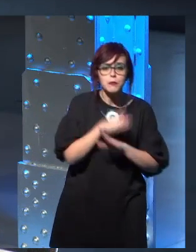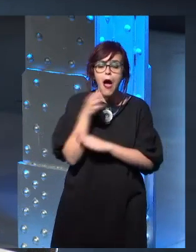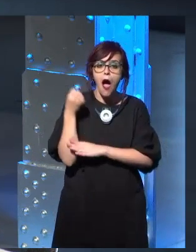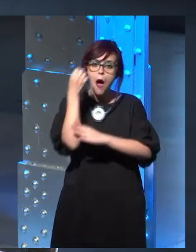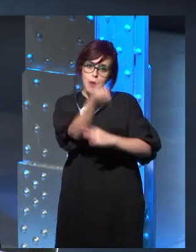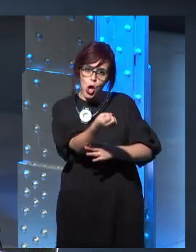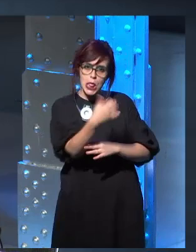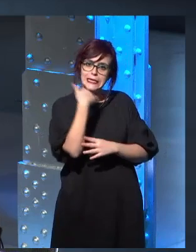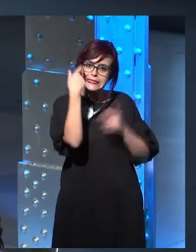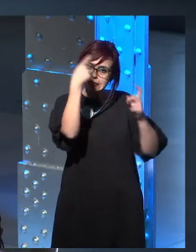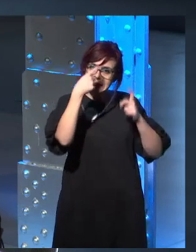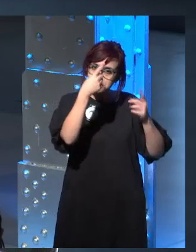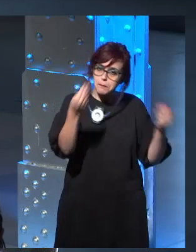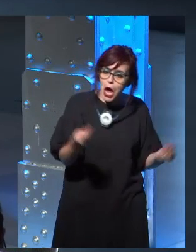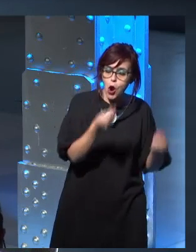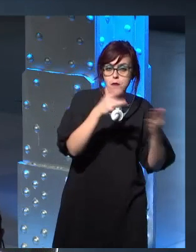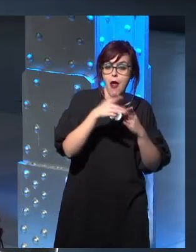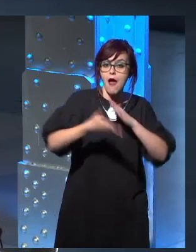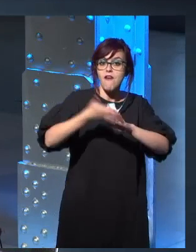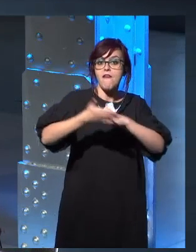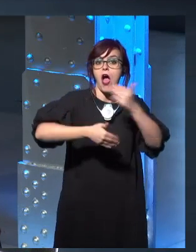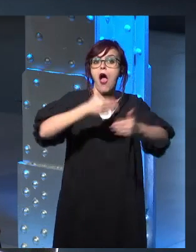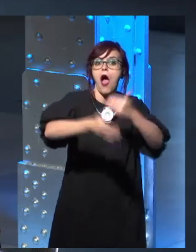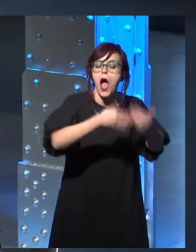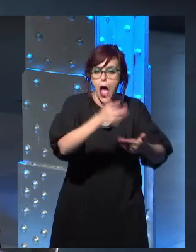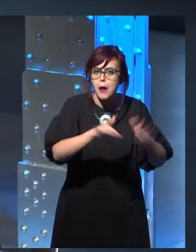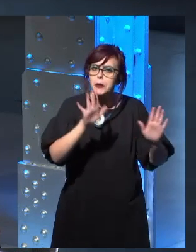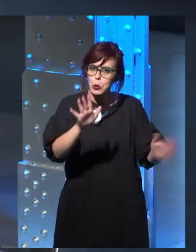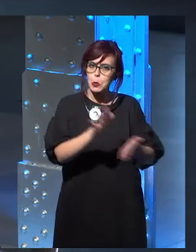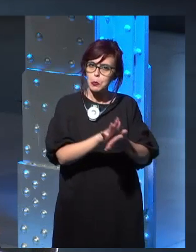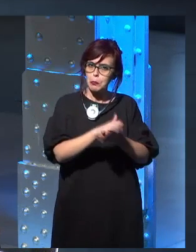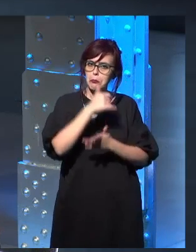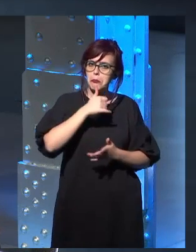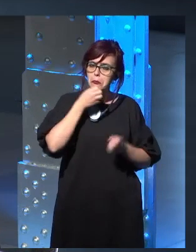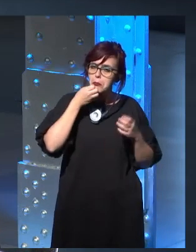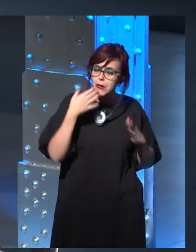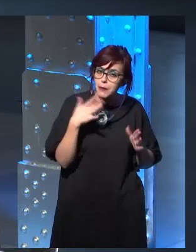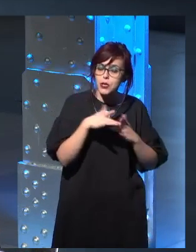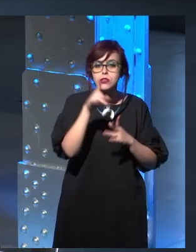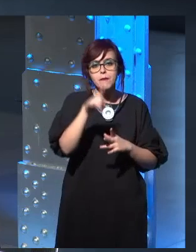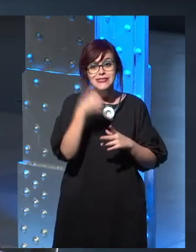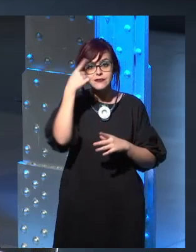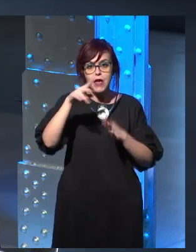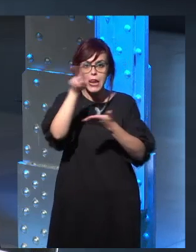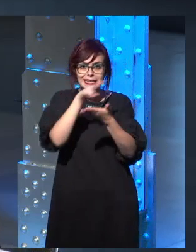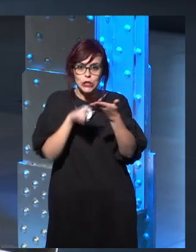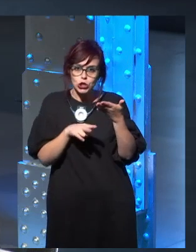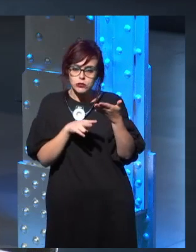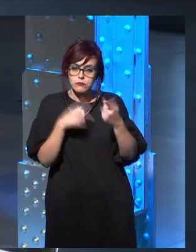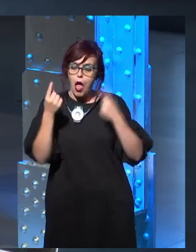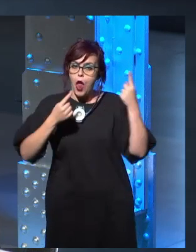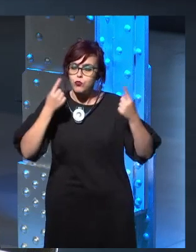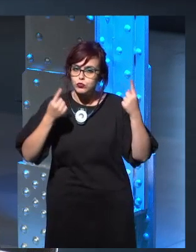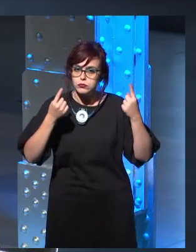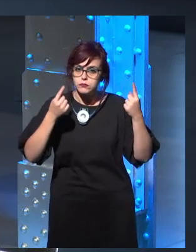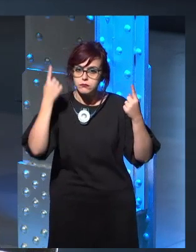way he needs. Um, fans, on the other hand, a lot of fans are, a lot of fans